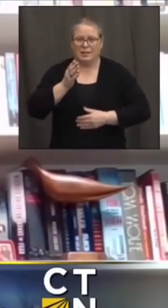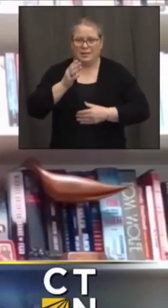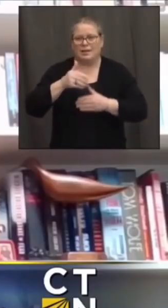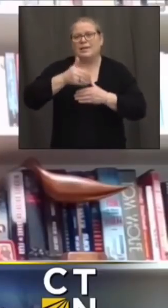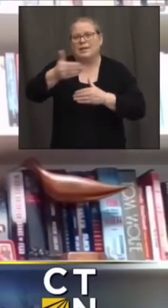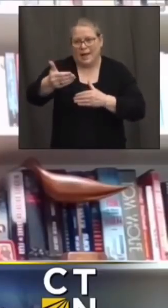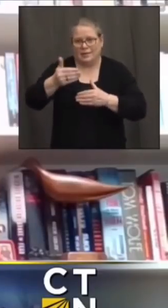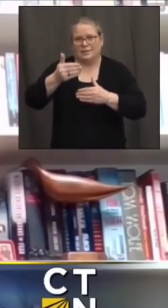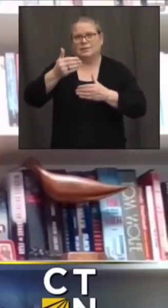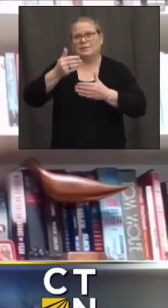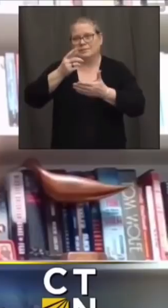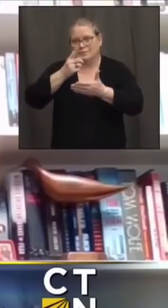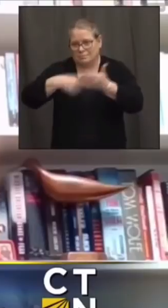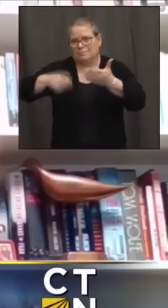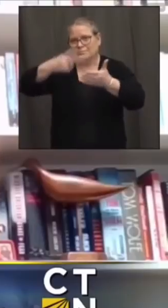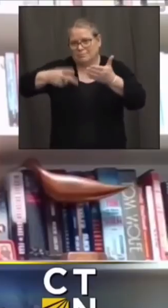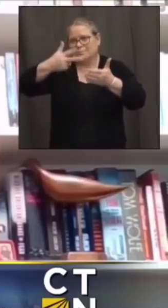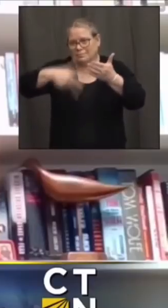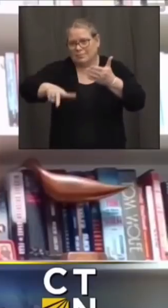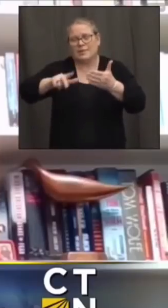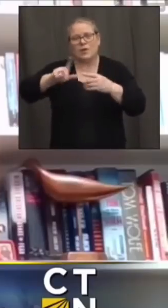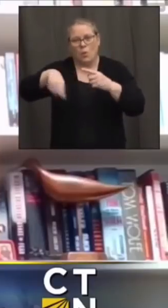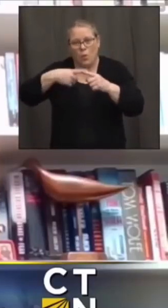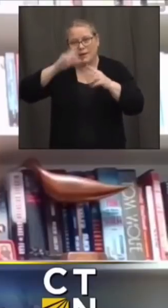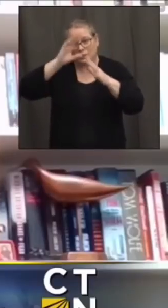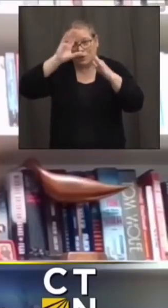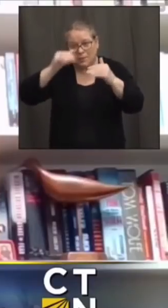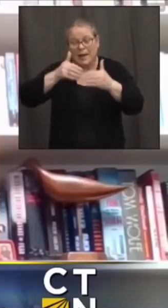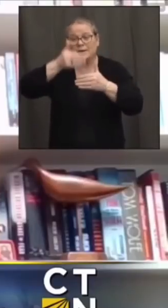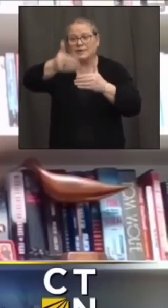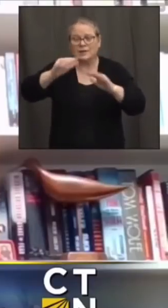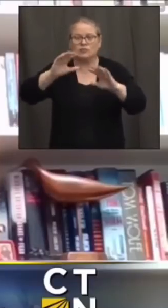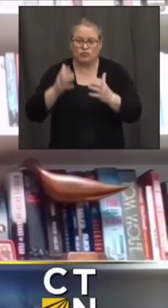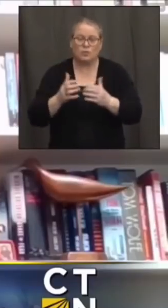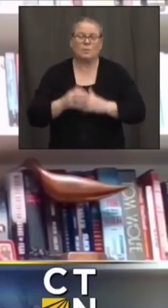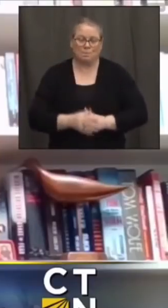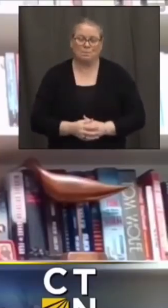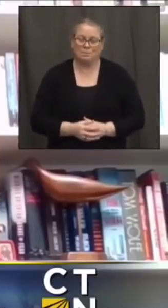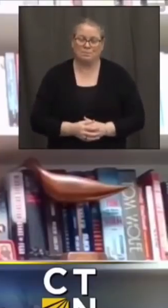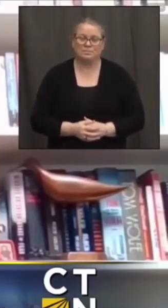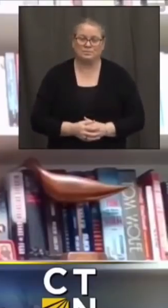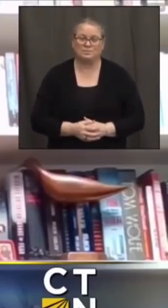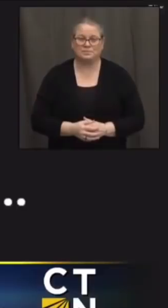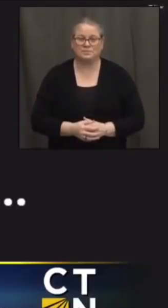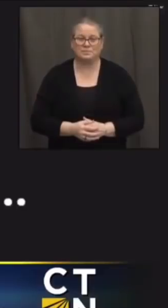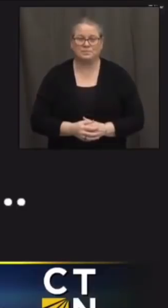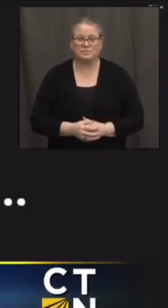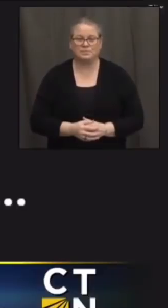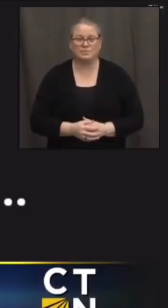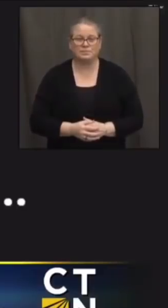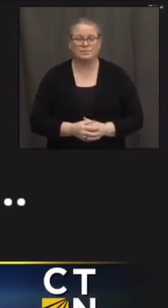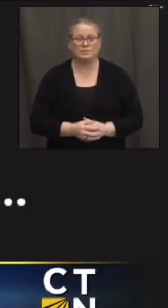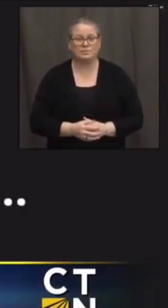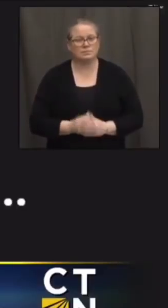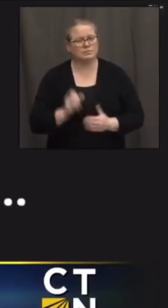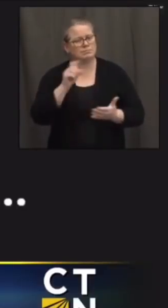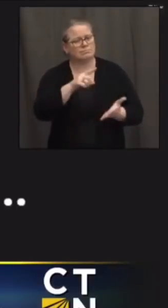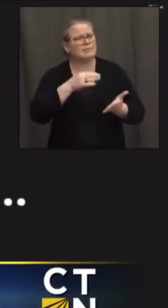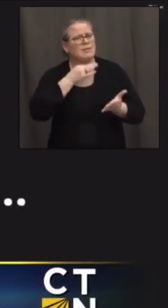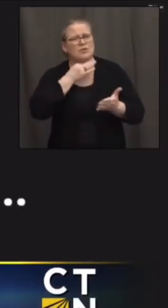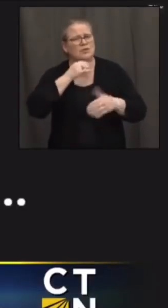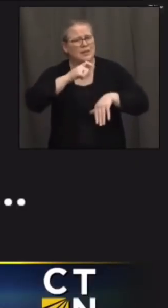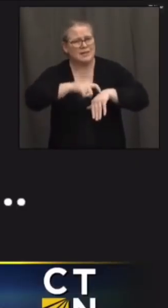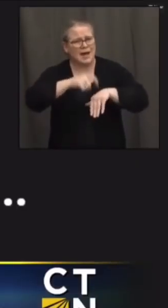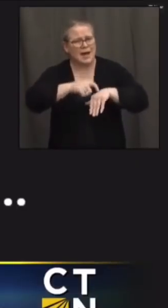and weeks about when the rest of the group can be expected to start getting their appointment so would you be able to give a timeline at least for